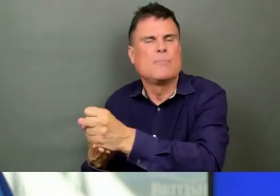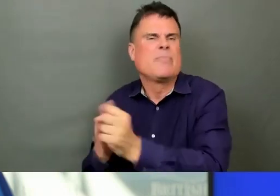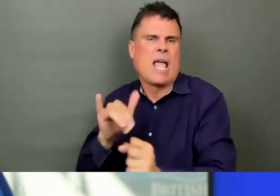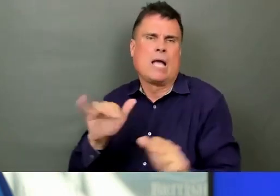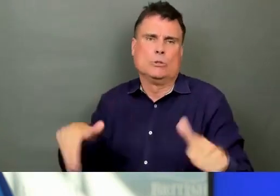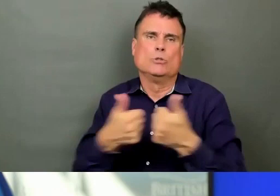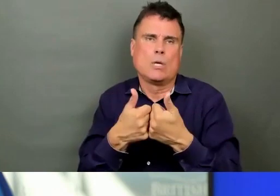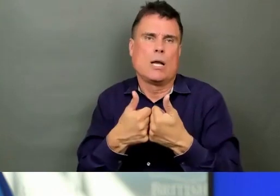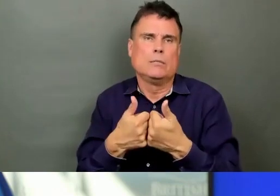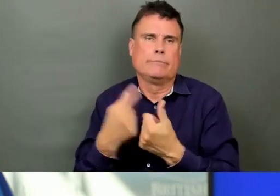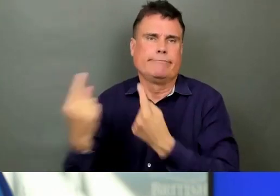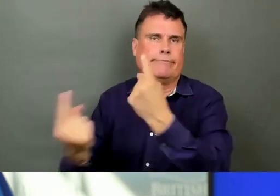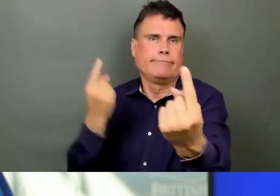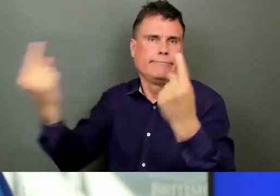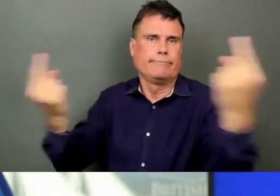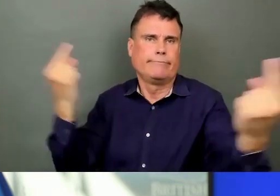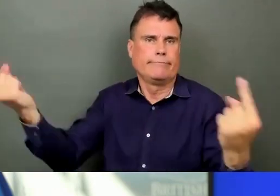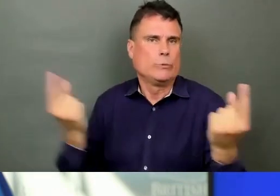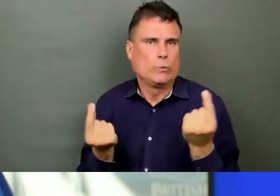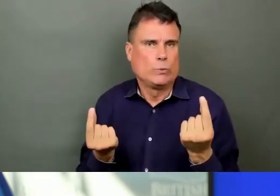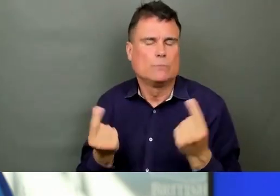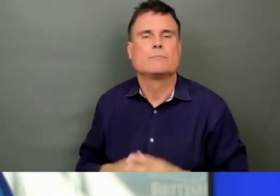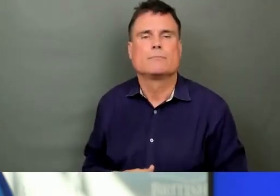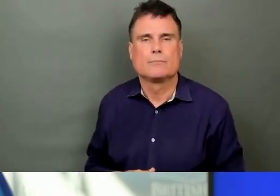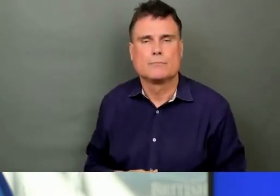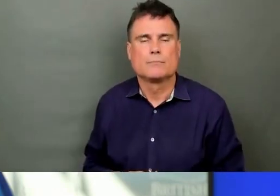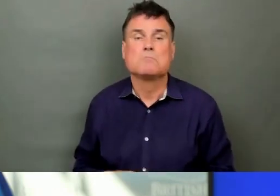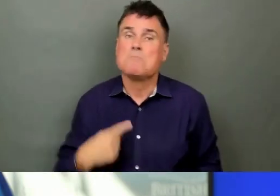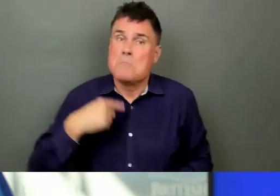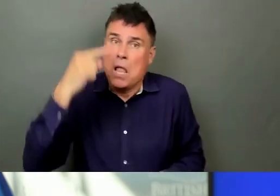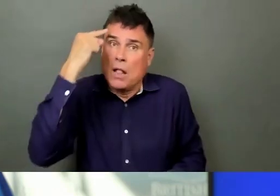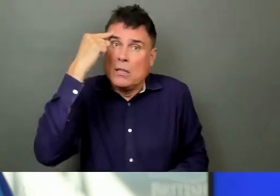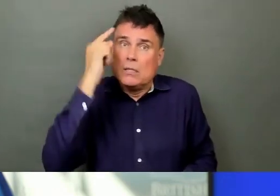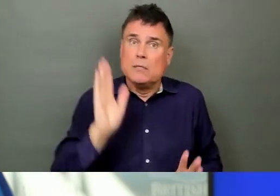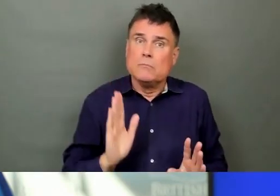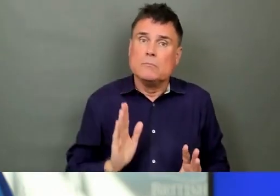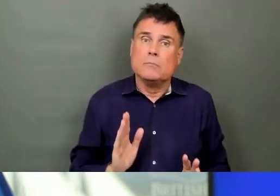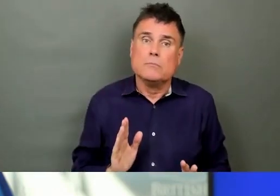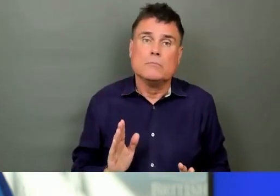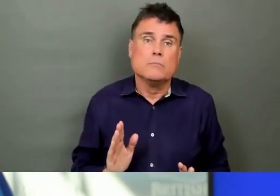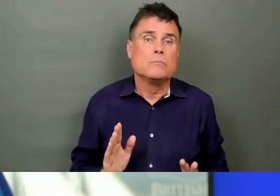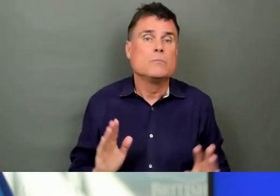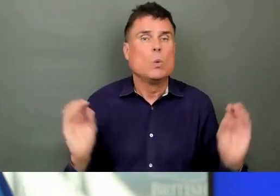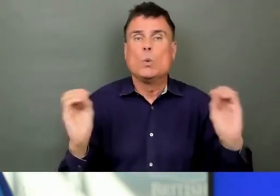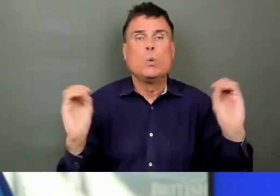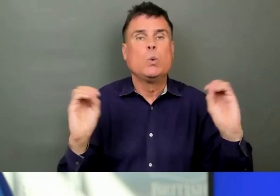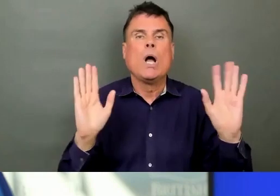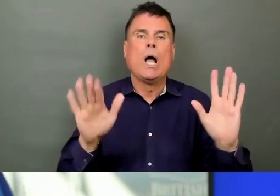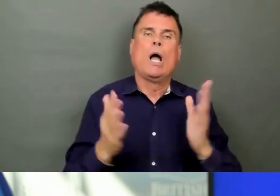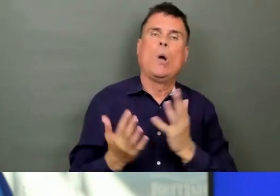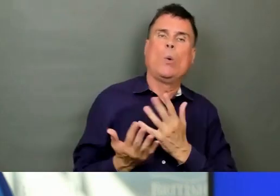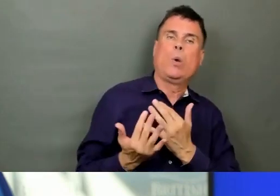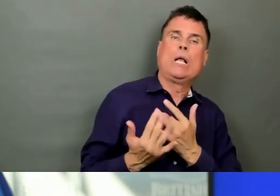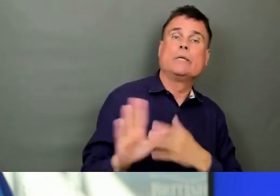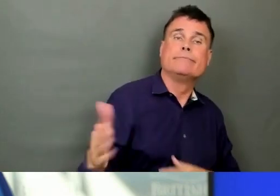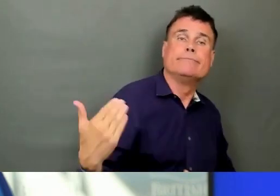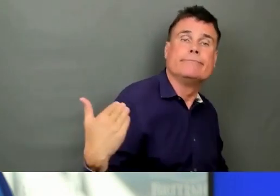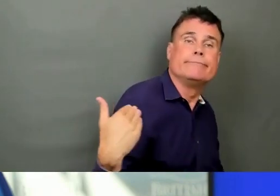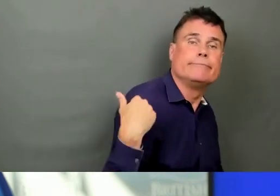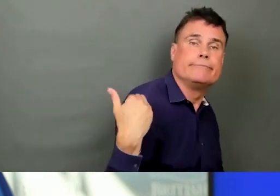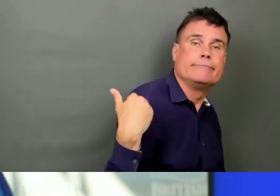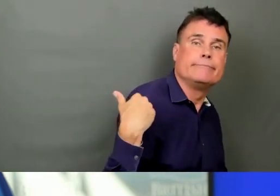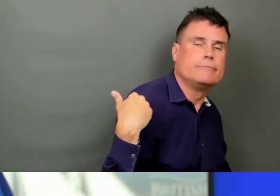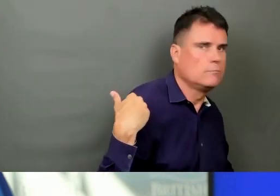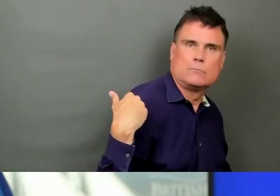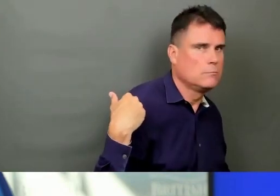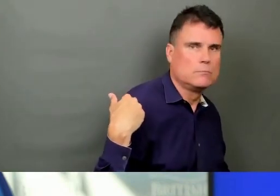I don't know. I don't care. Minister Farmer, or Dr. Henderson, do have anything to add to that? No?